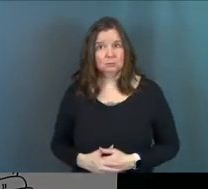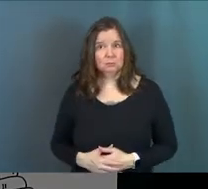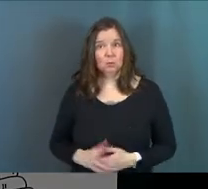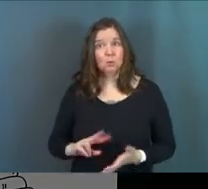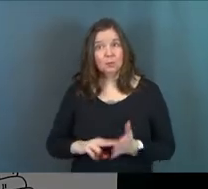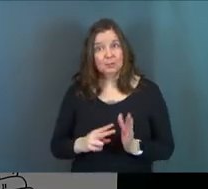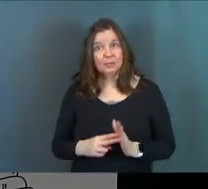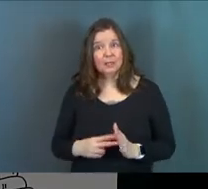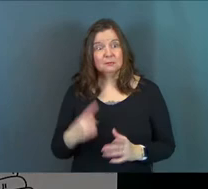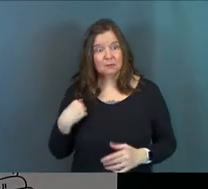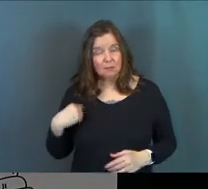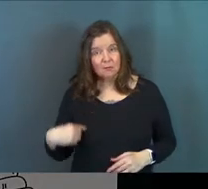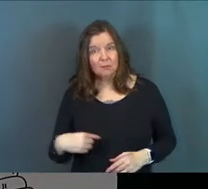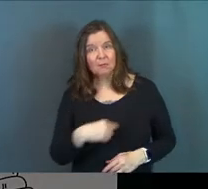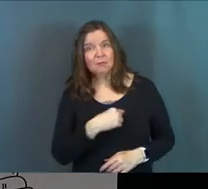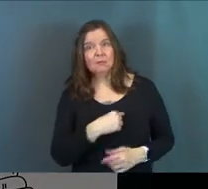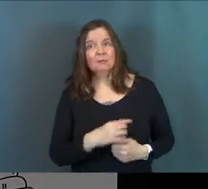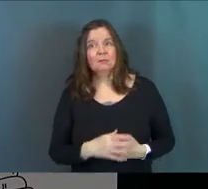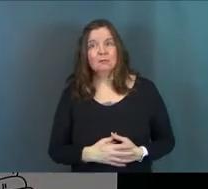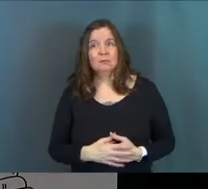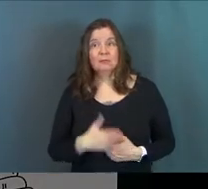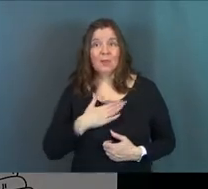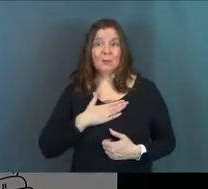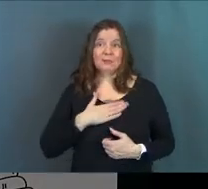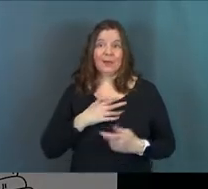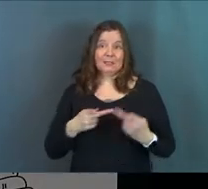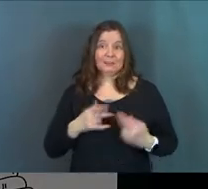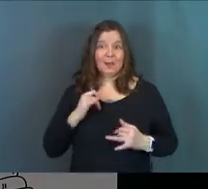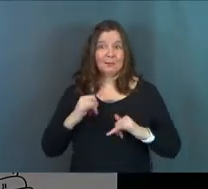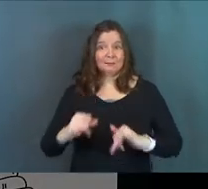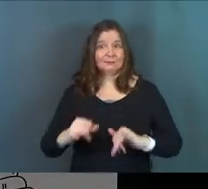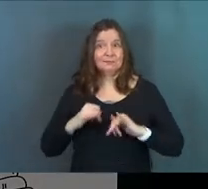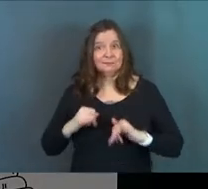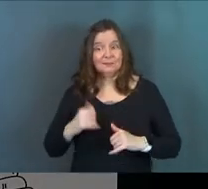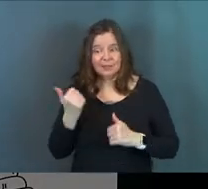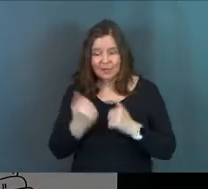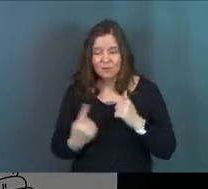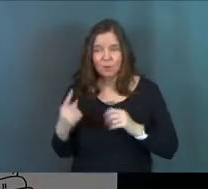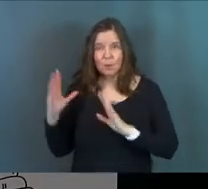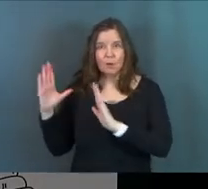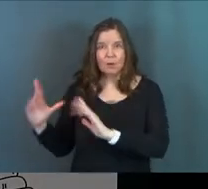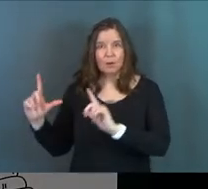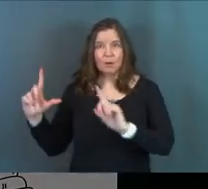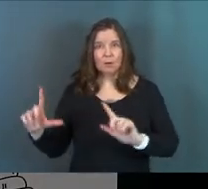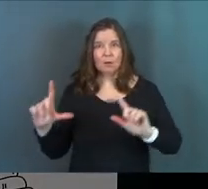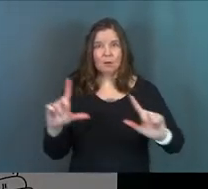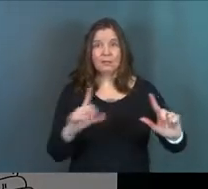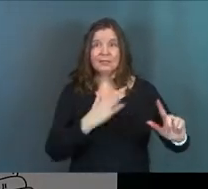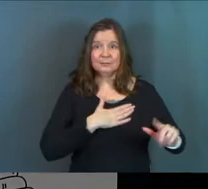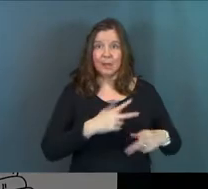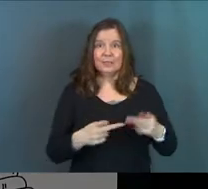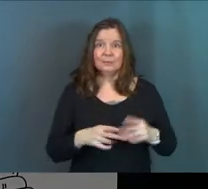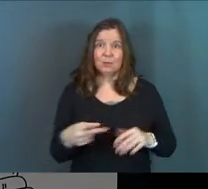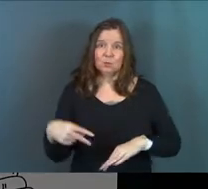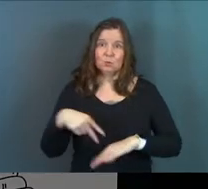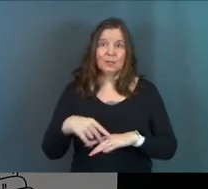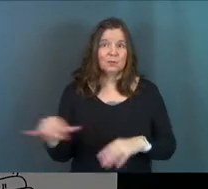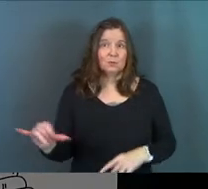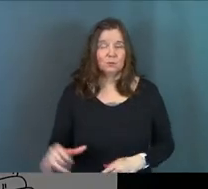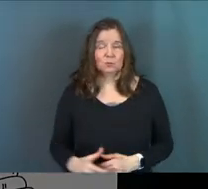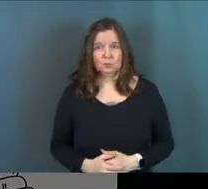Which means that was my spot. Every single one of those is my spot to stand.